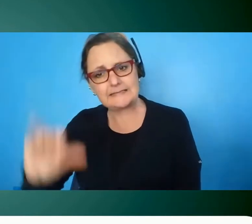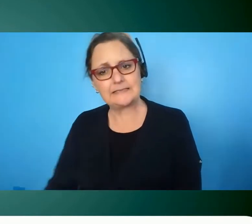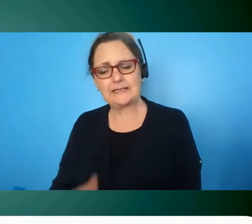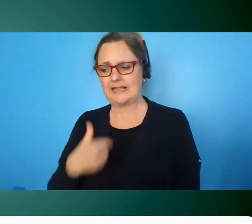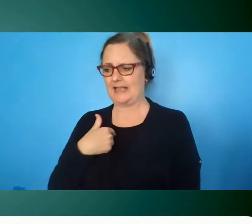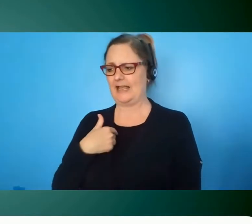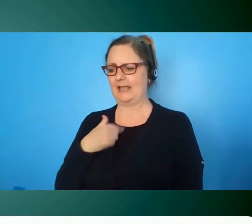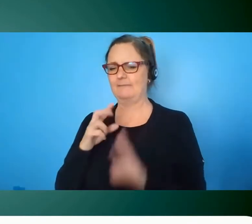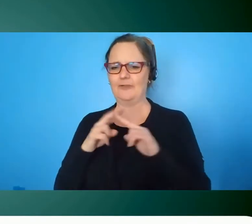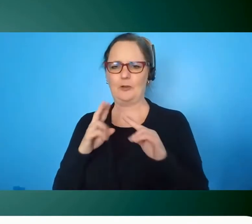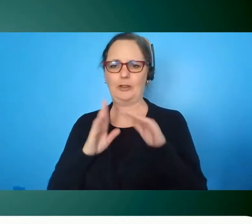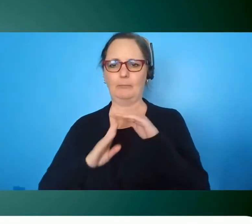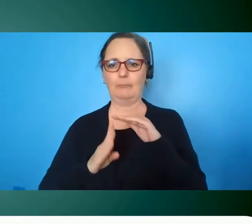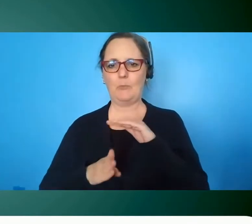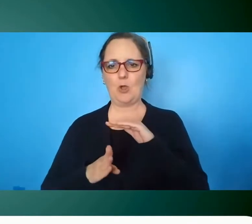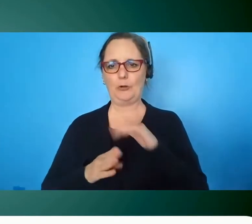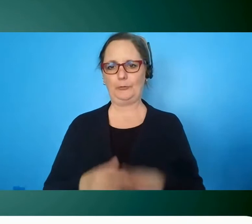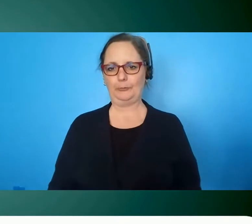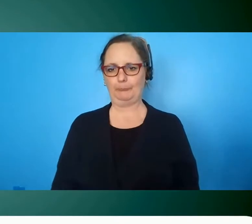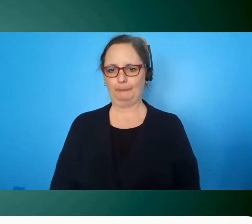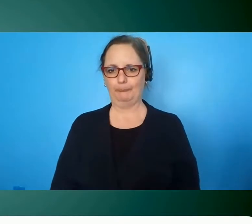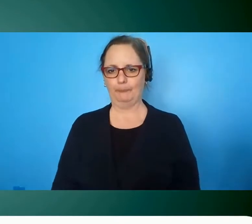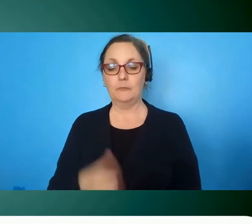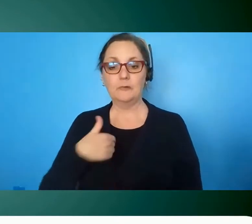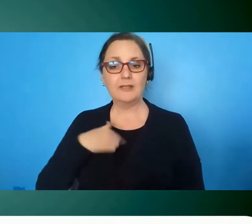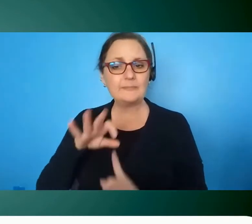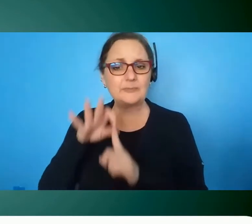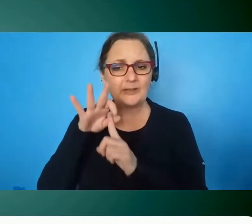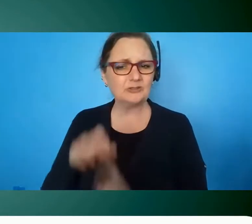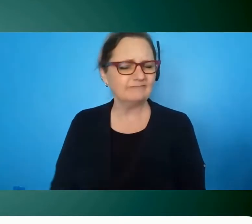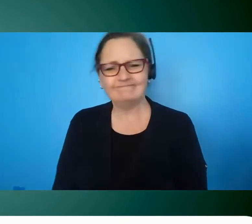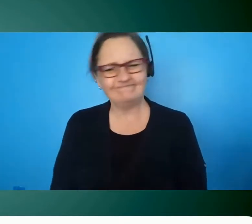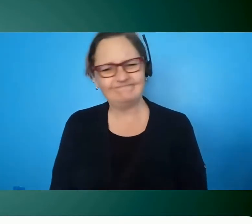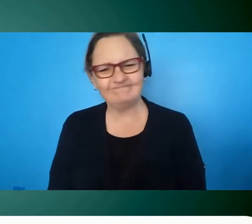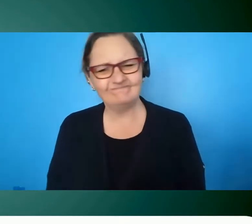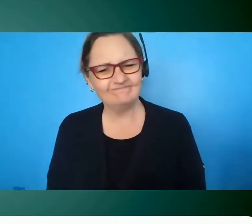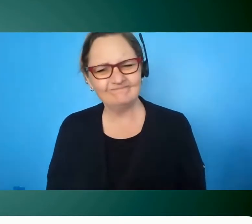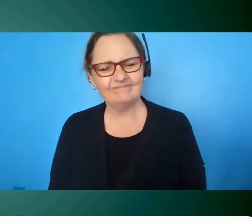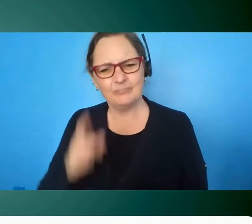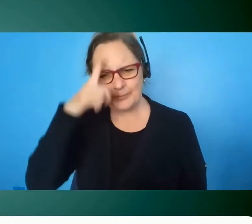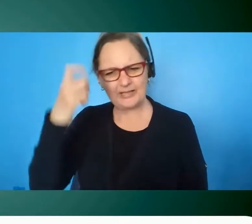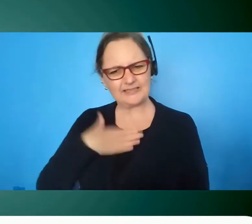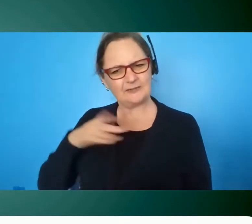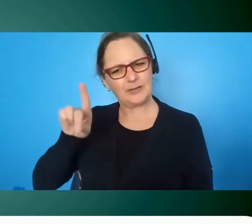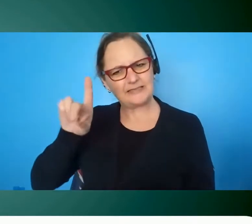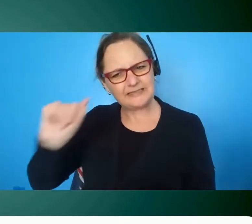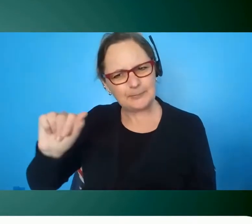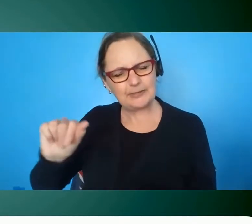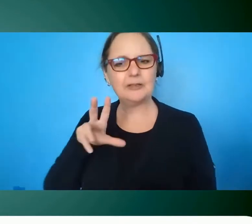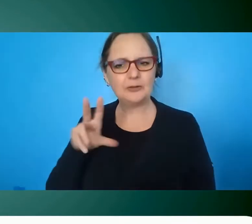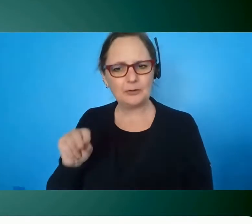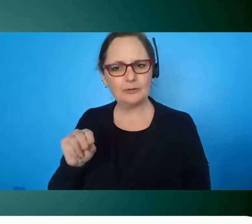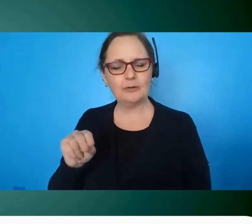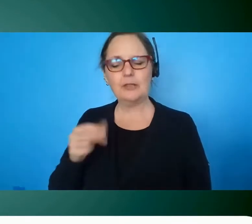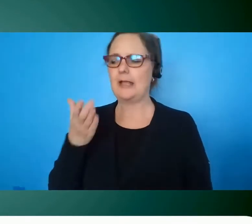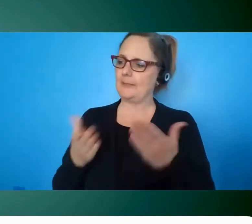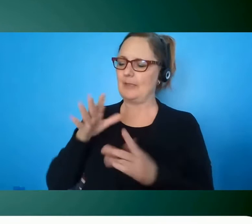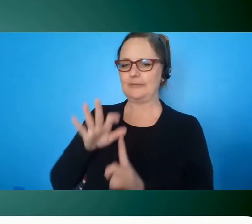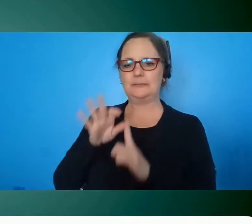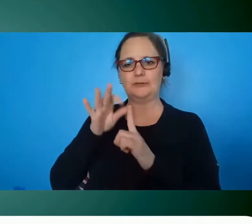modest i'm not special not because of my disability i may be because of who i am